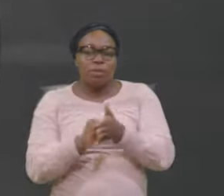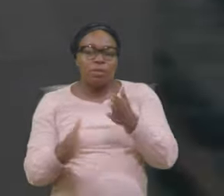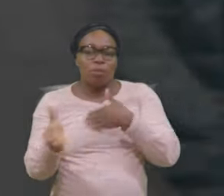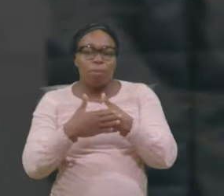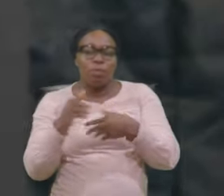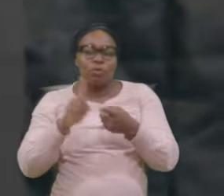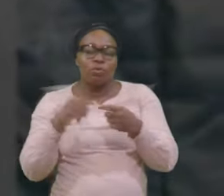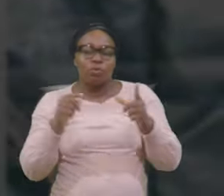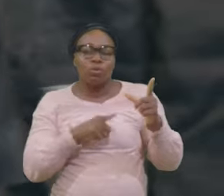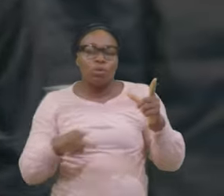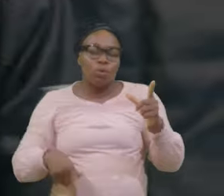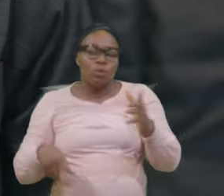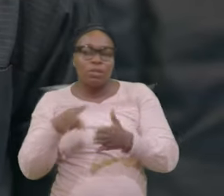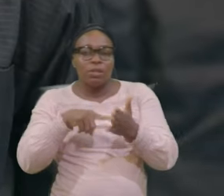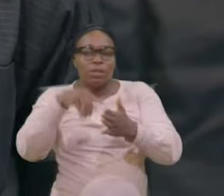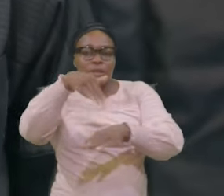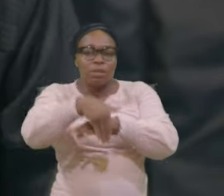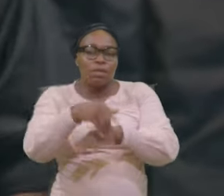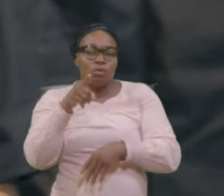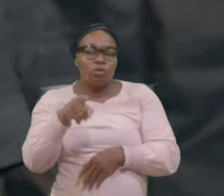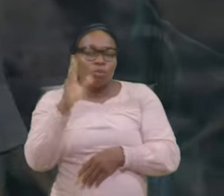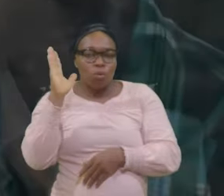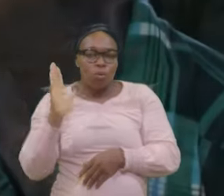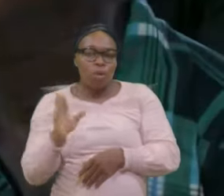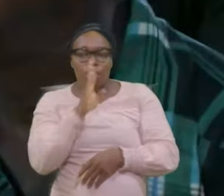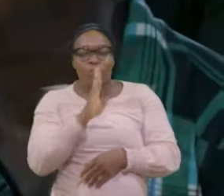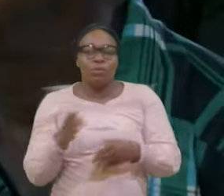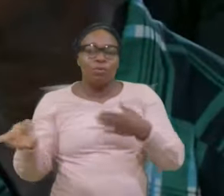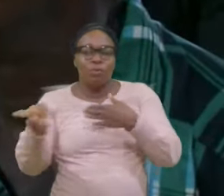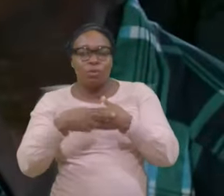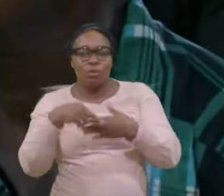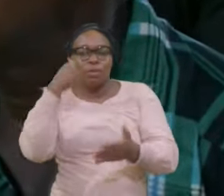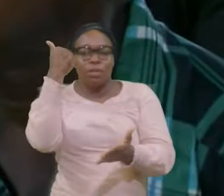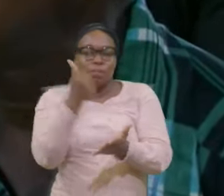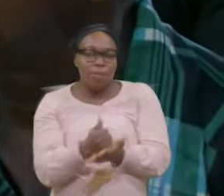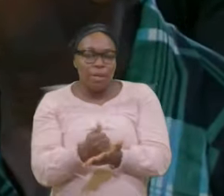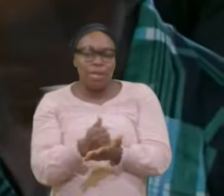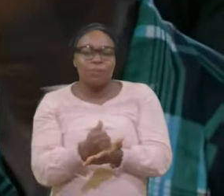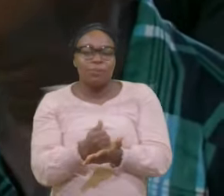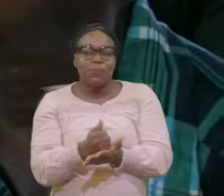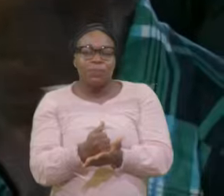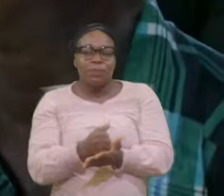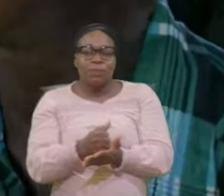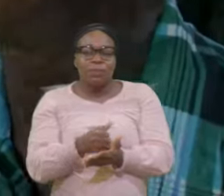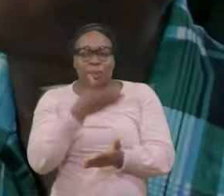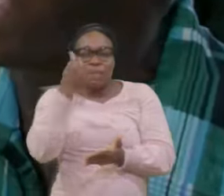Tonight You will Be restored Your amen Is dying down